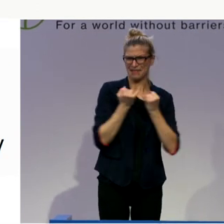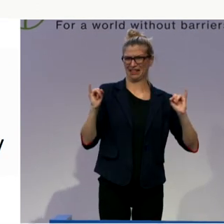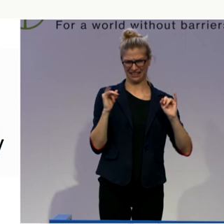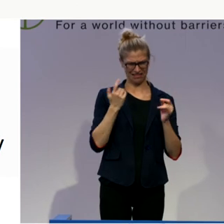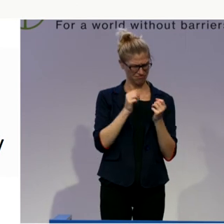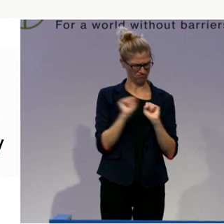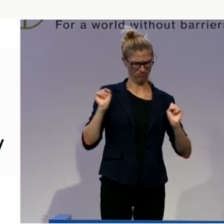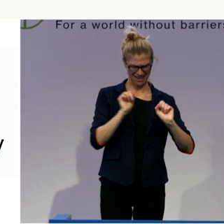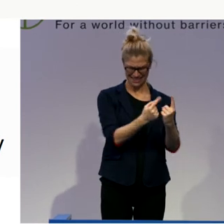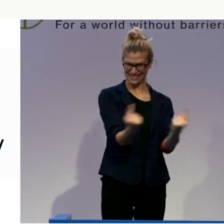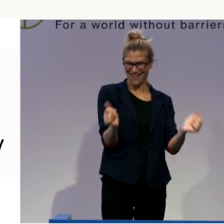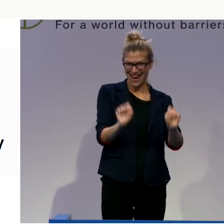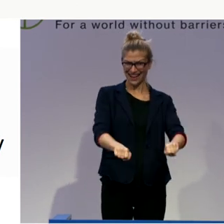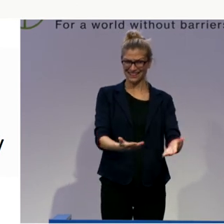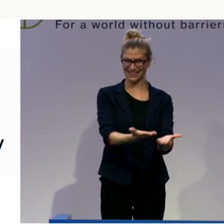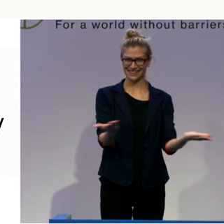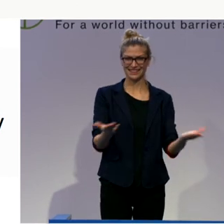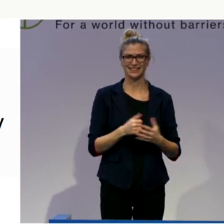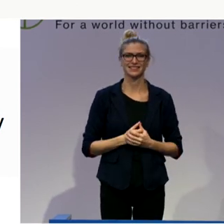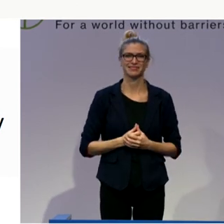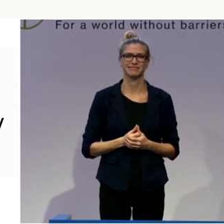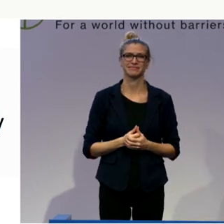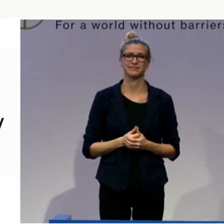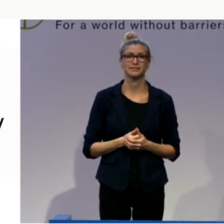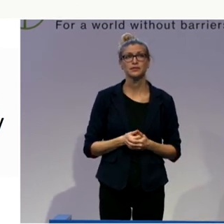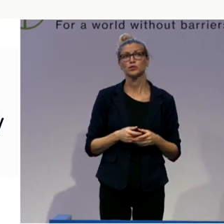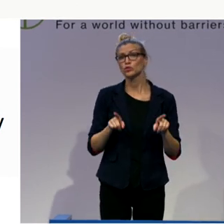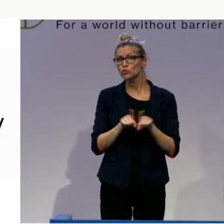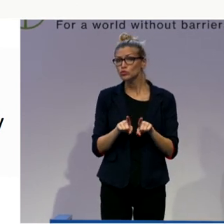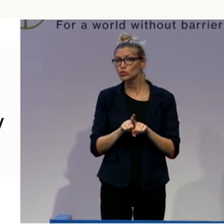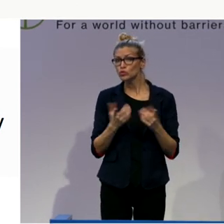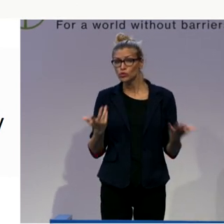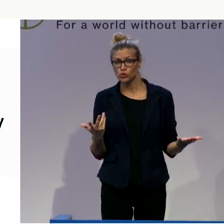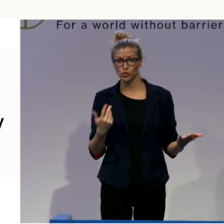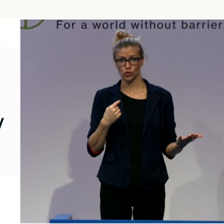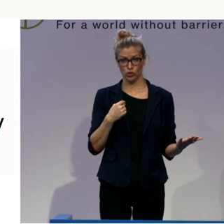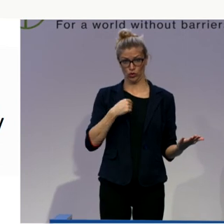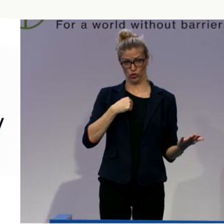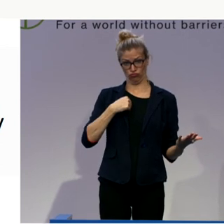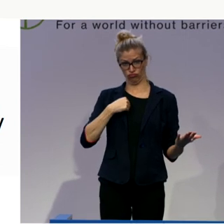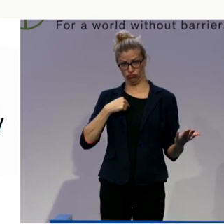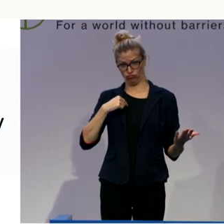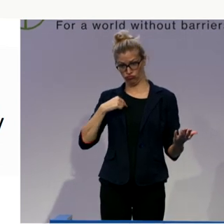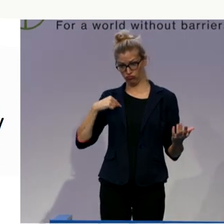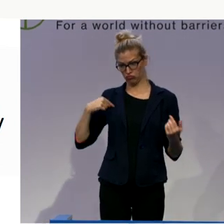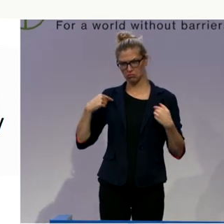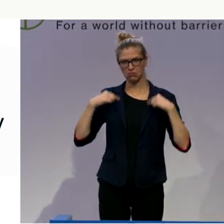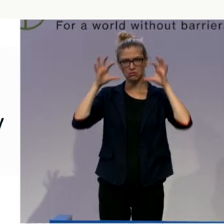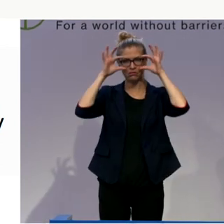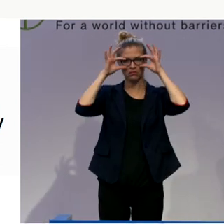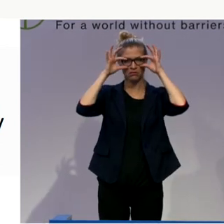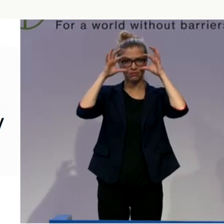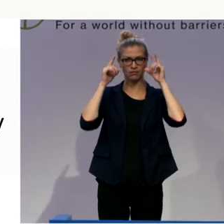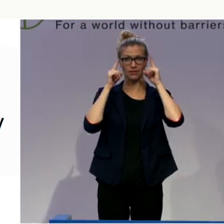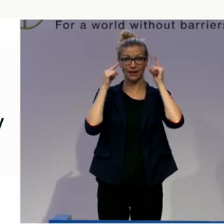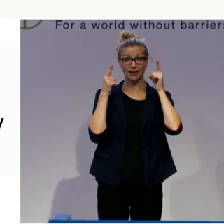not having myself the label, though I'm wearing eyeglasses, to be a disabled person, I